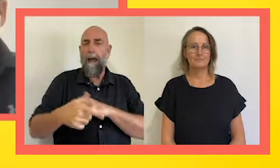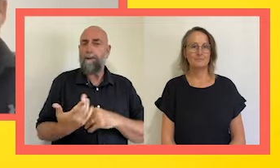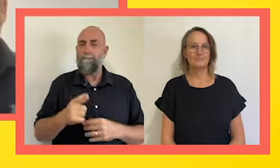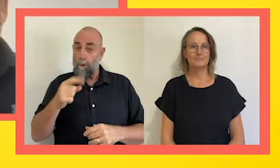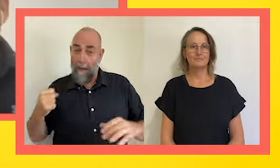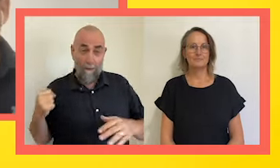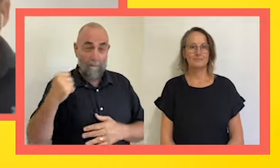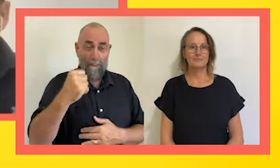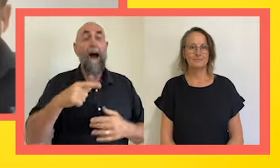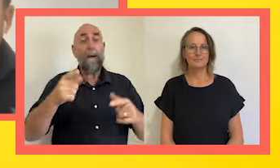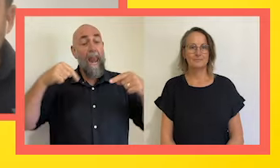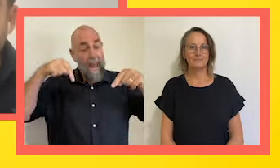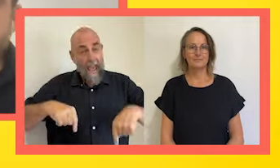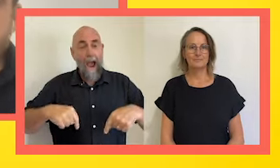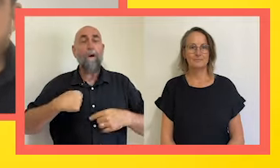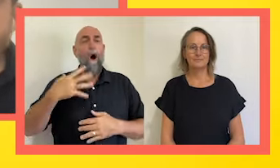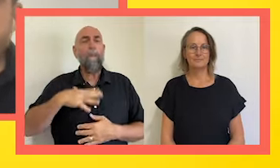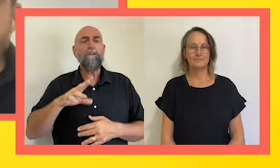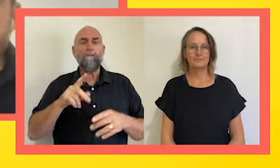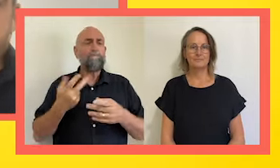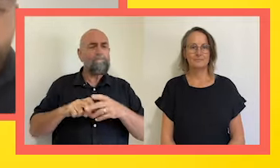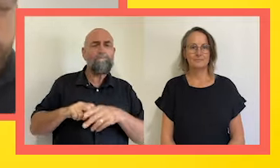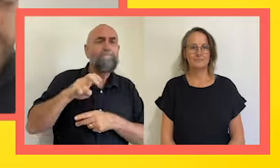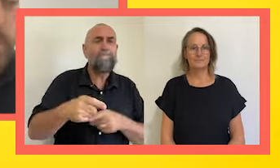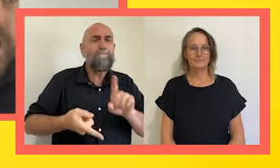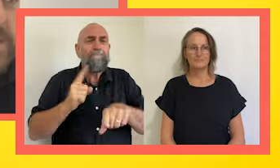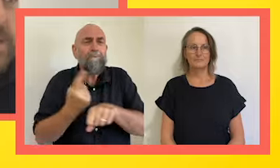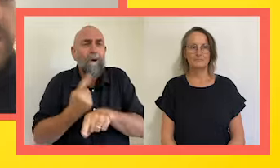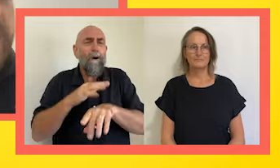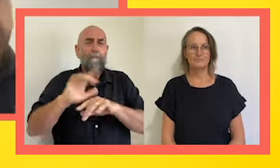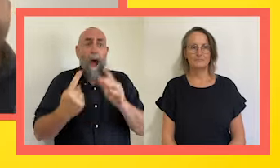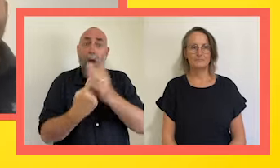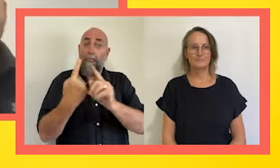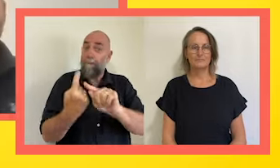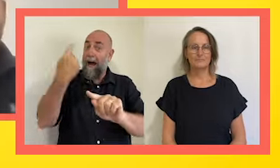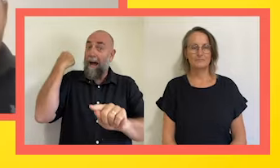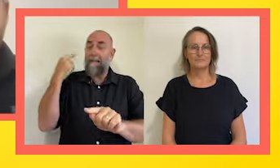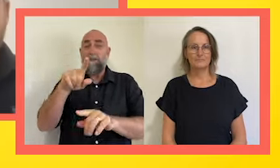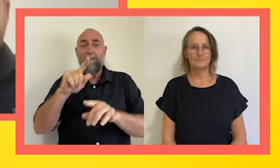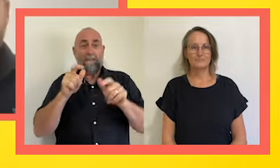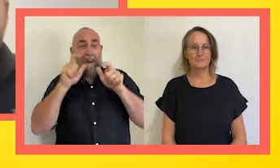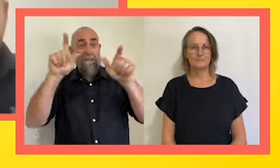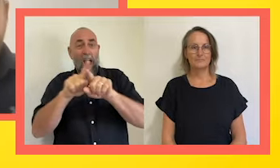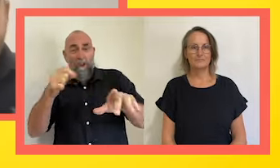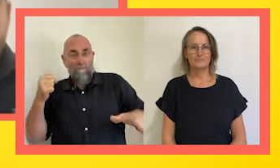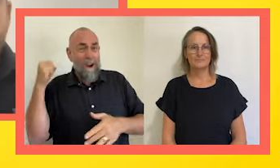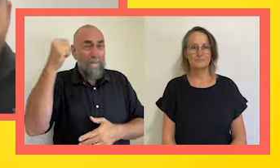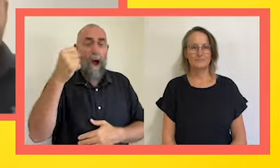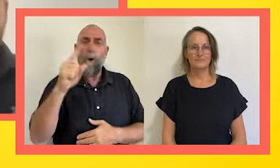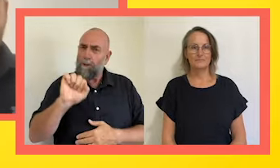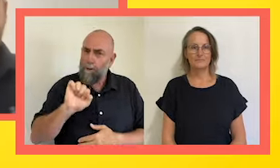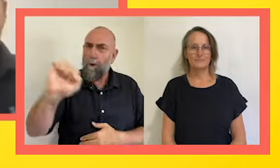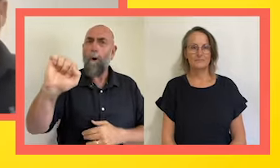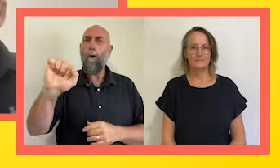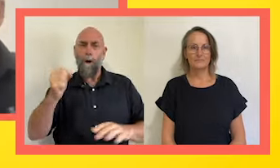we jump into a particular event that's taken place over the recent past that has you screaming, You Little Ripper. What is your